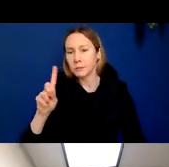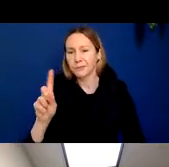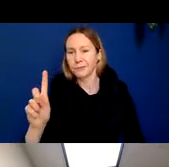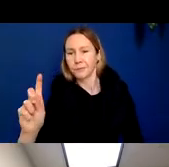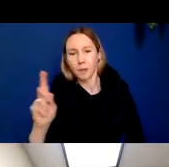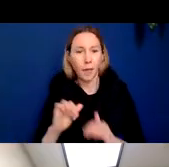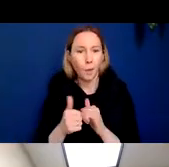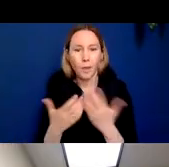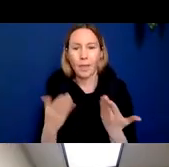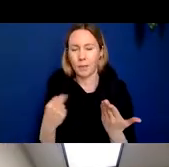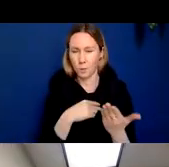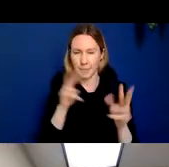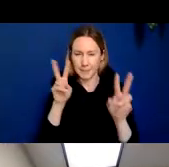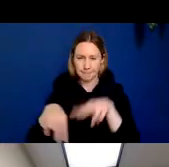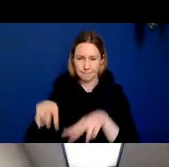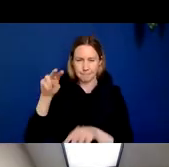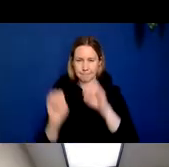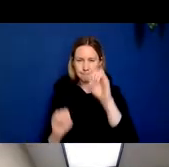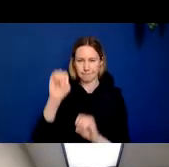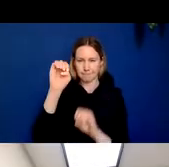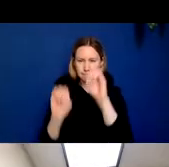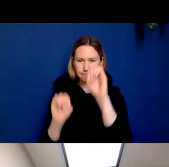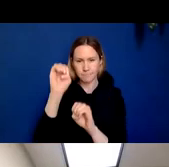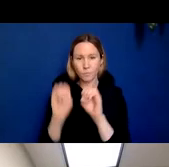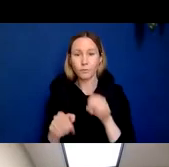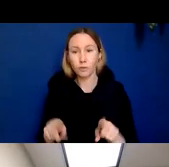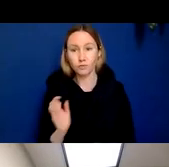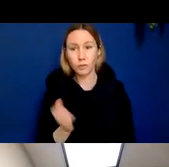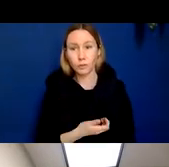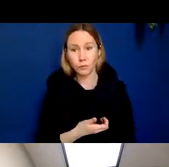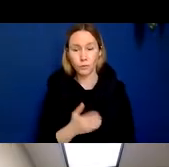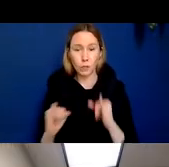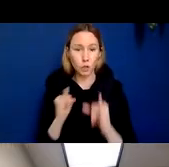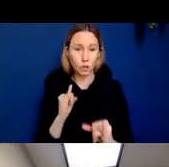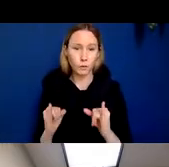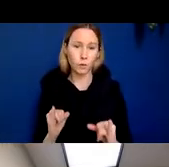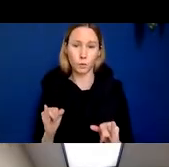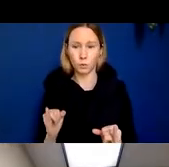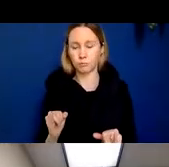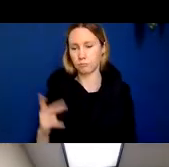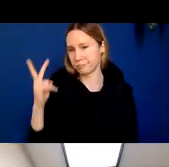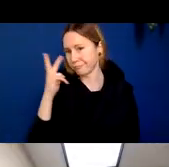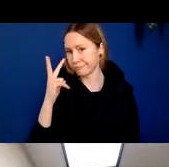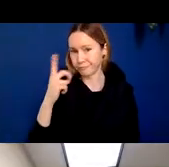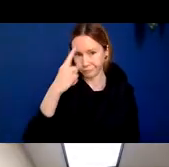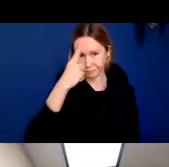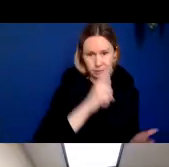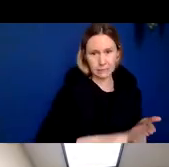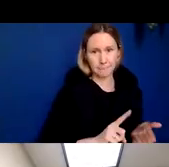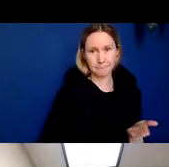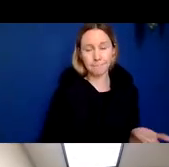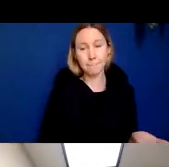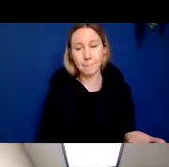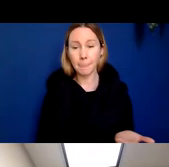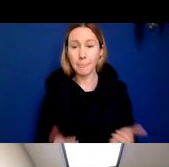what we hear and what we pick up during our interview with what we can pick up on our examination. And this can vary